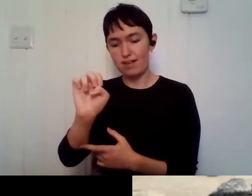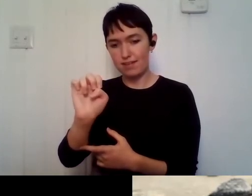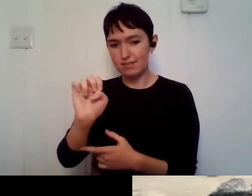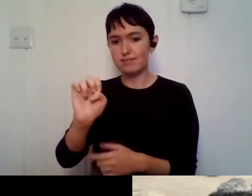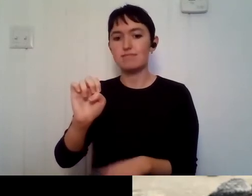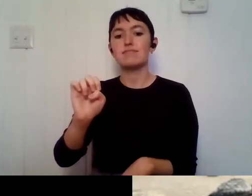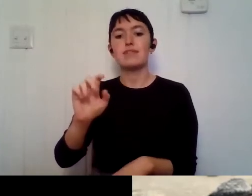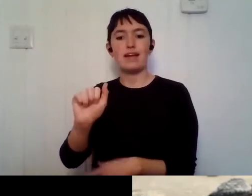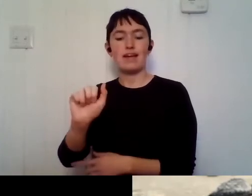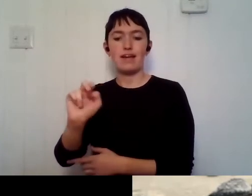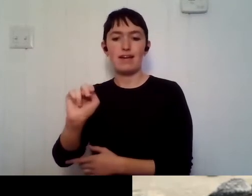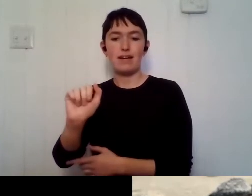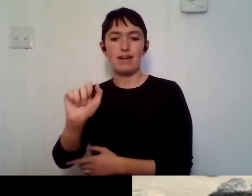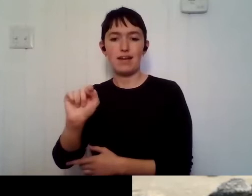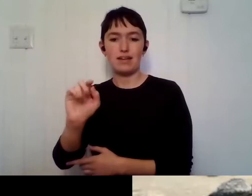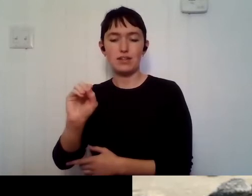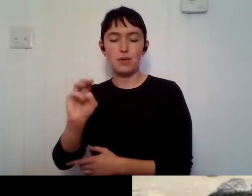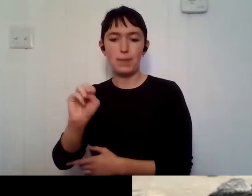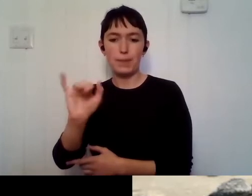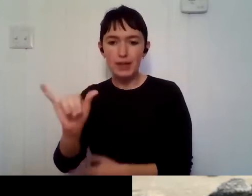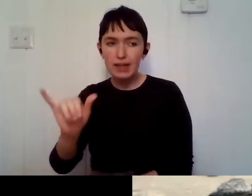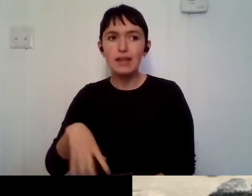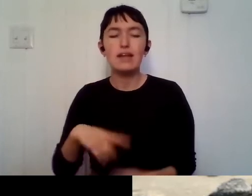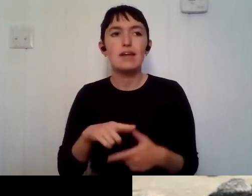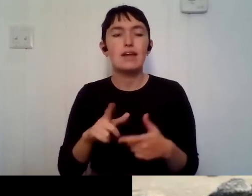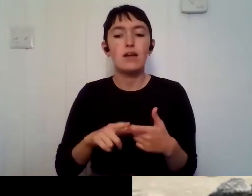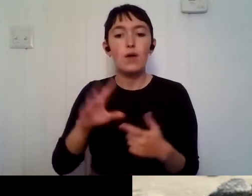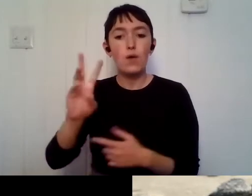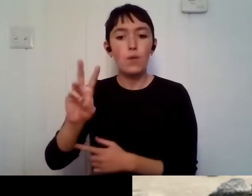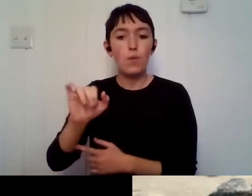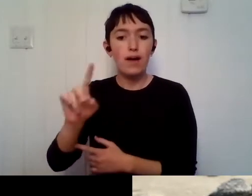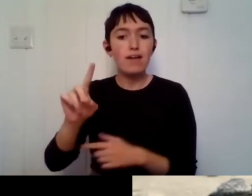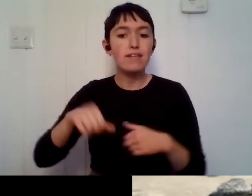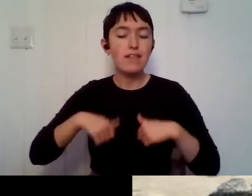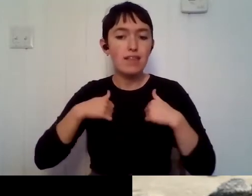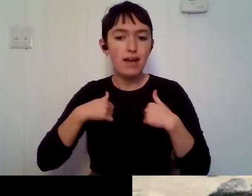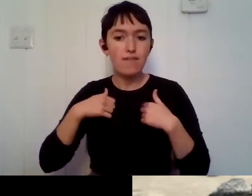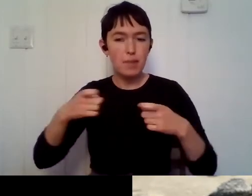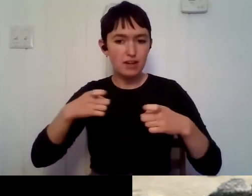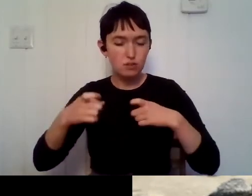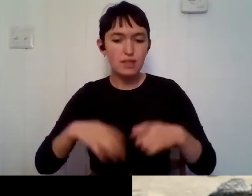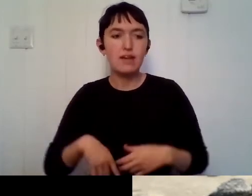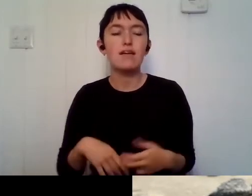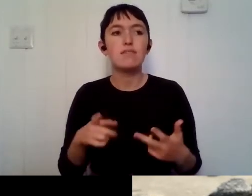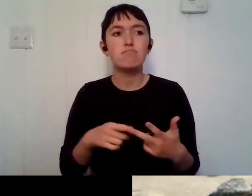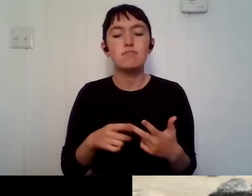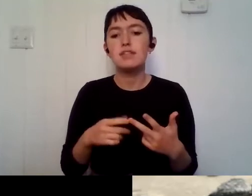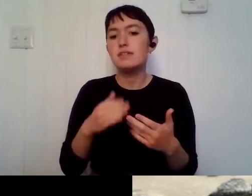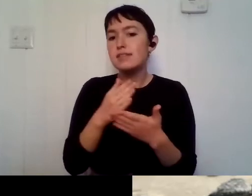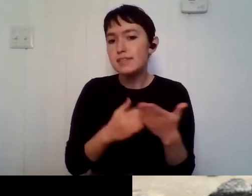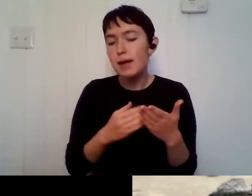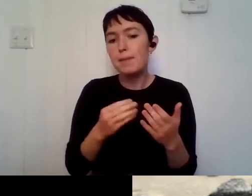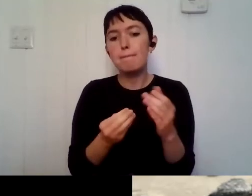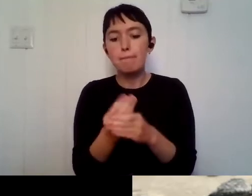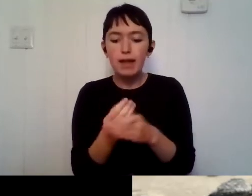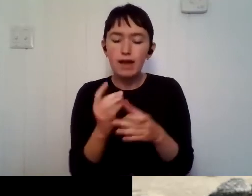wildlife management. Uh, took a lot of animal based classes. Um, I took some plant based classes, um, but I wanted